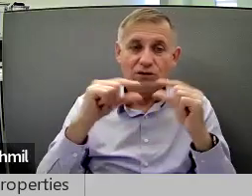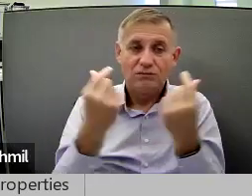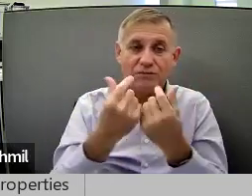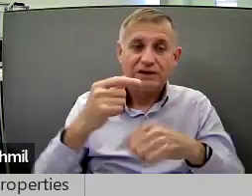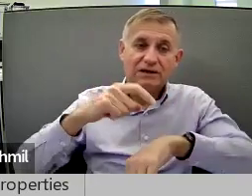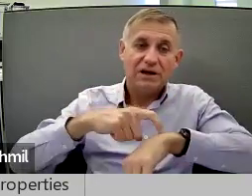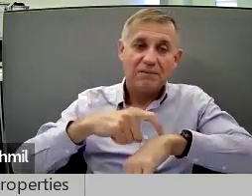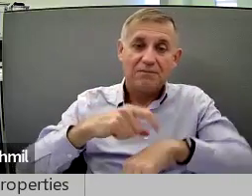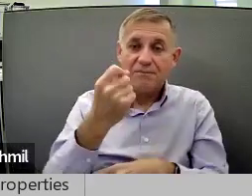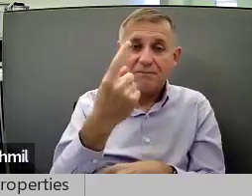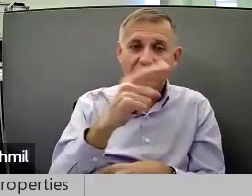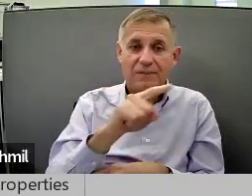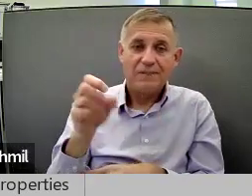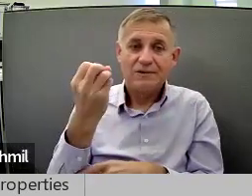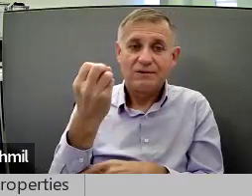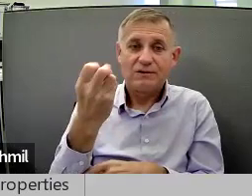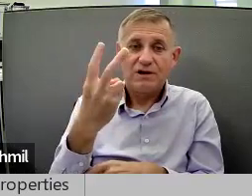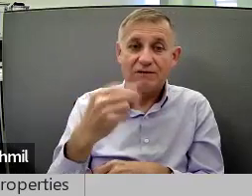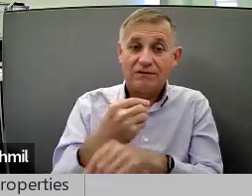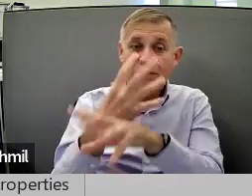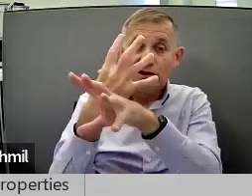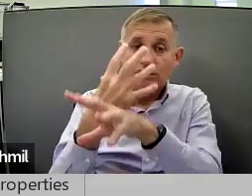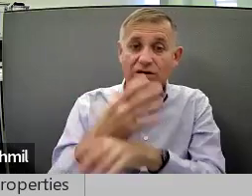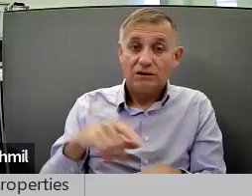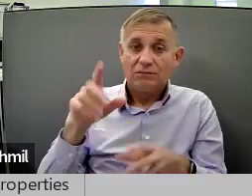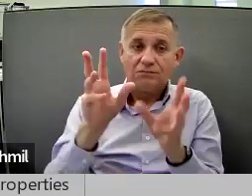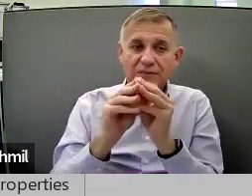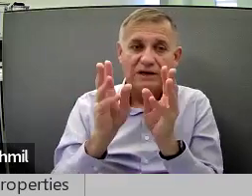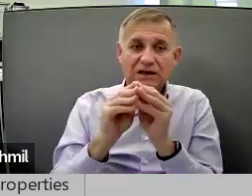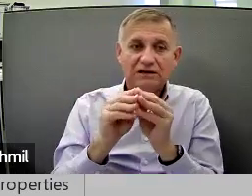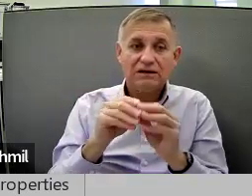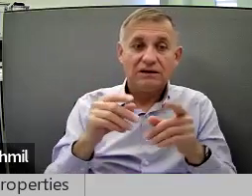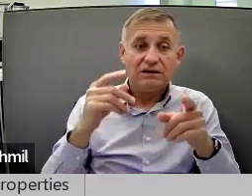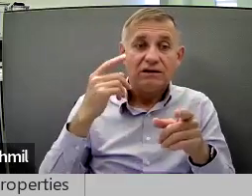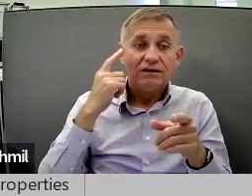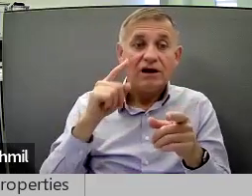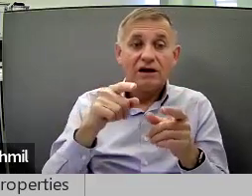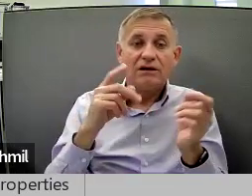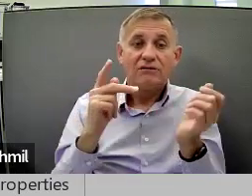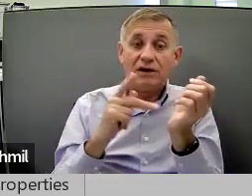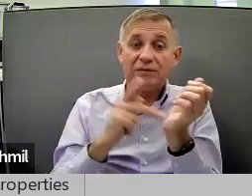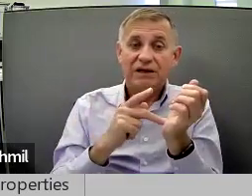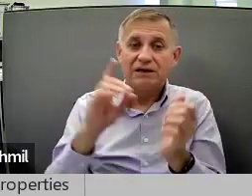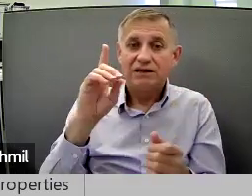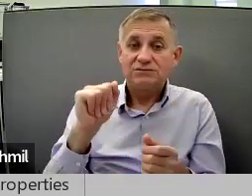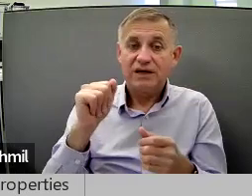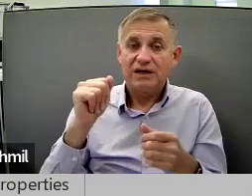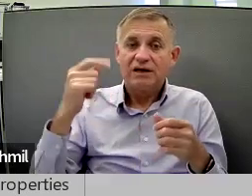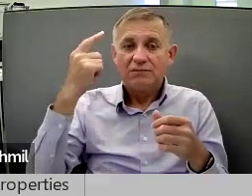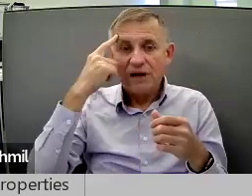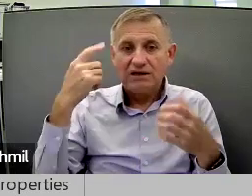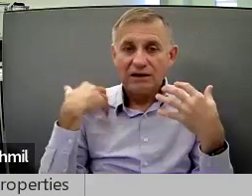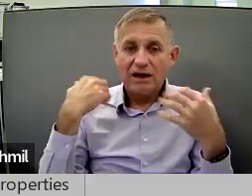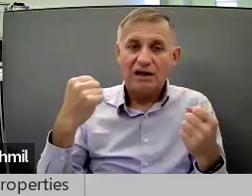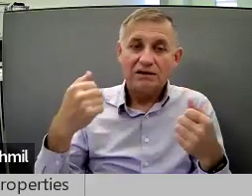Peer Support Group, from 11 a.m. to 12 p.m. virtually. This meeting is for those with psychiatric